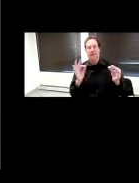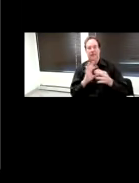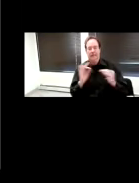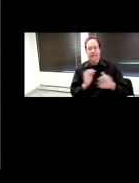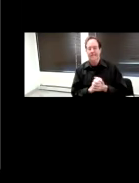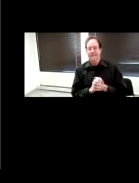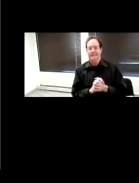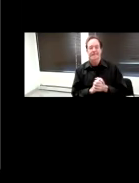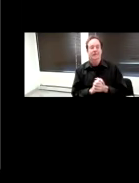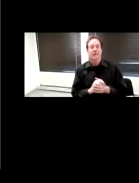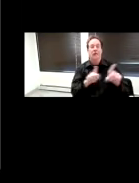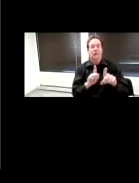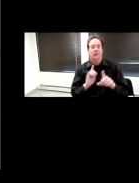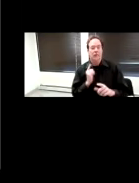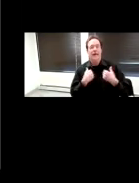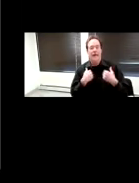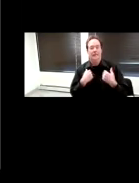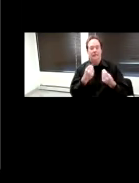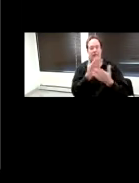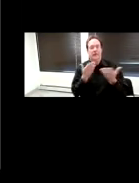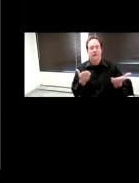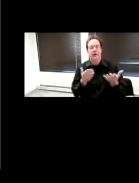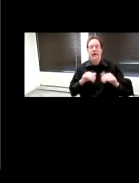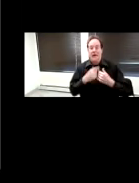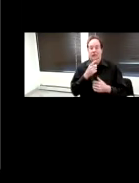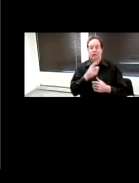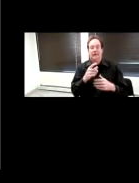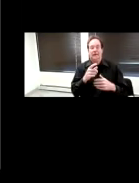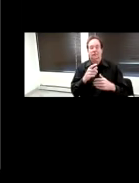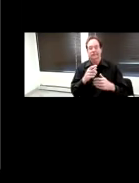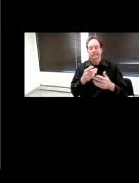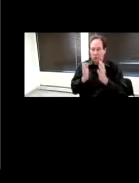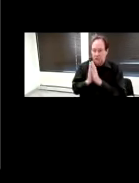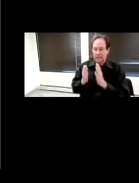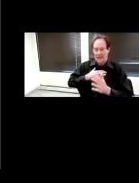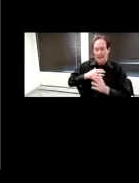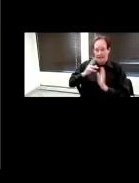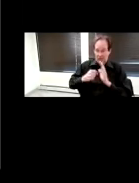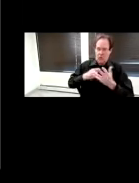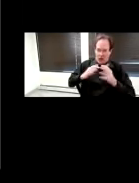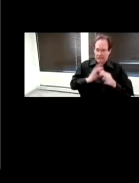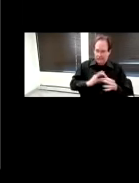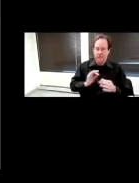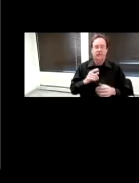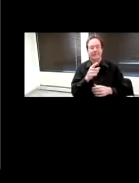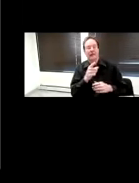We also have information here on ways to get your video captioned. So, the top of the